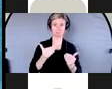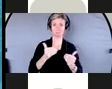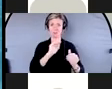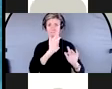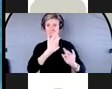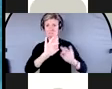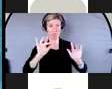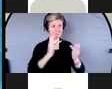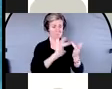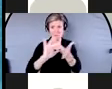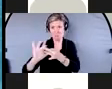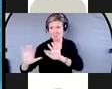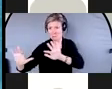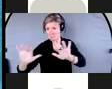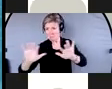Thanks, Jen.